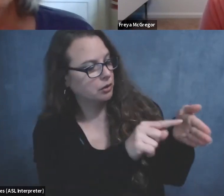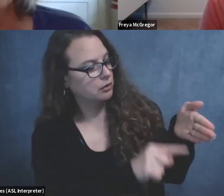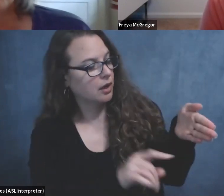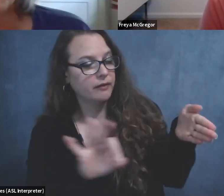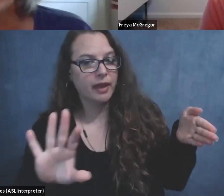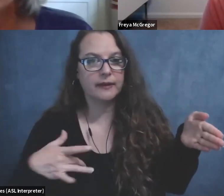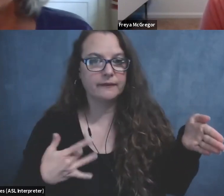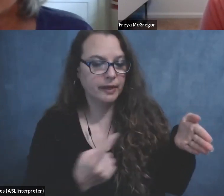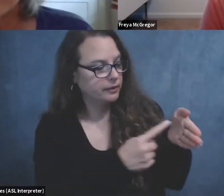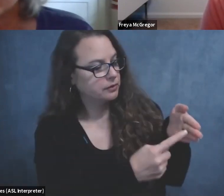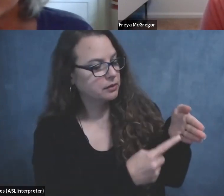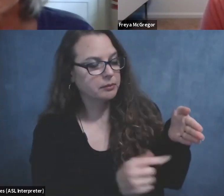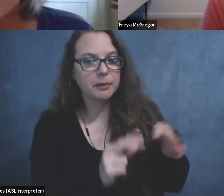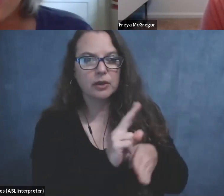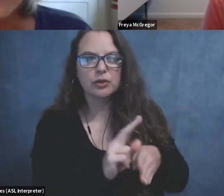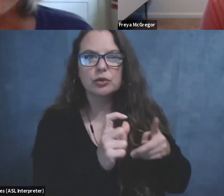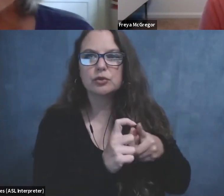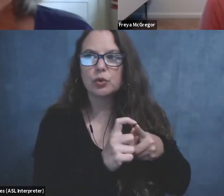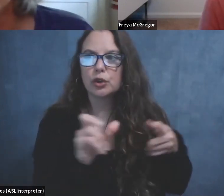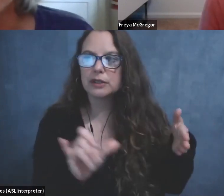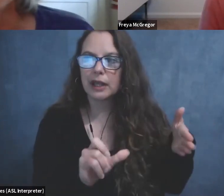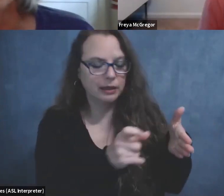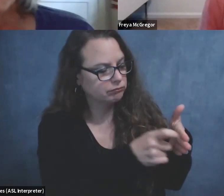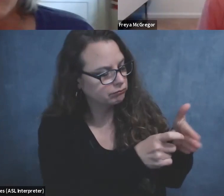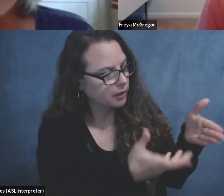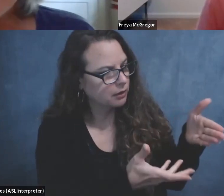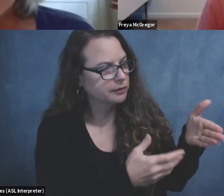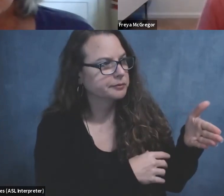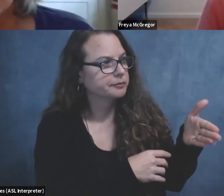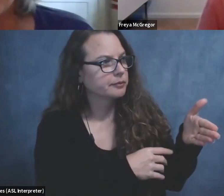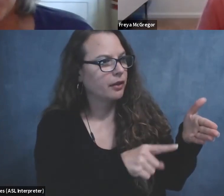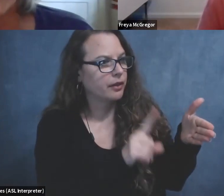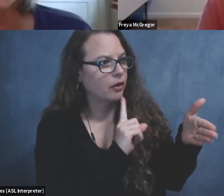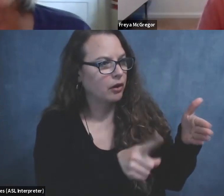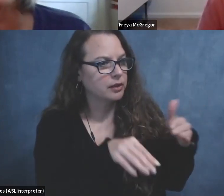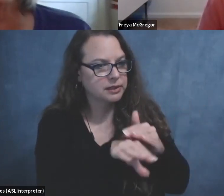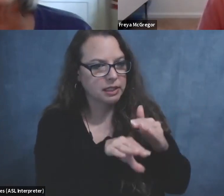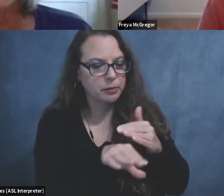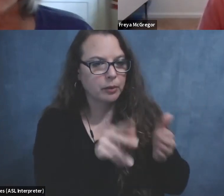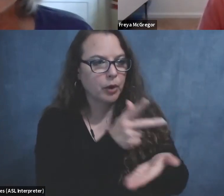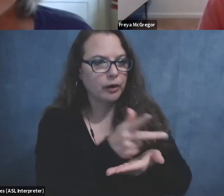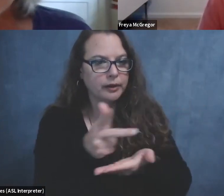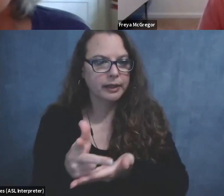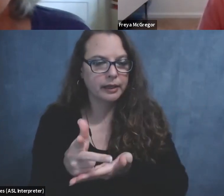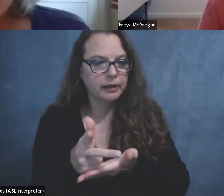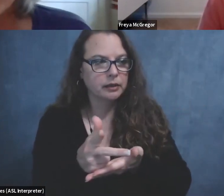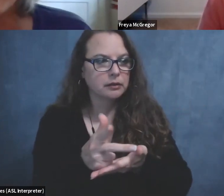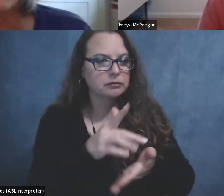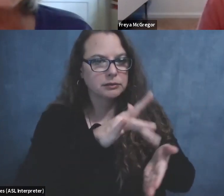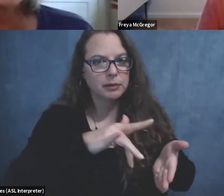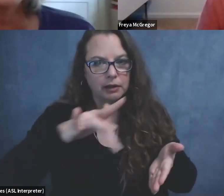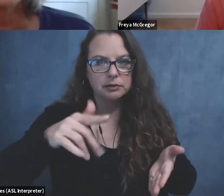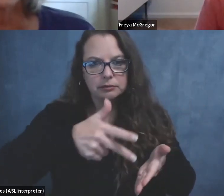you could use such words as, um, there are accessible parking spaces. There are accessible